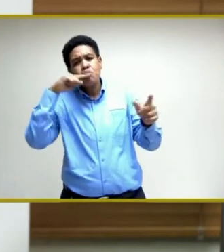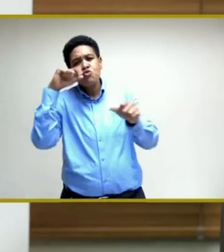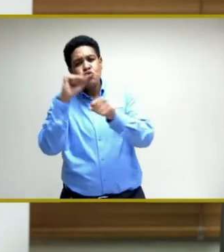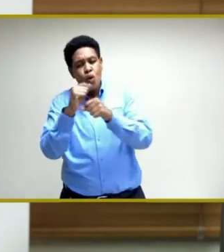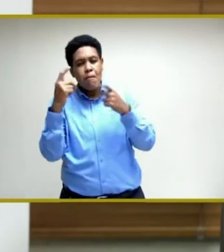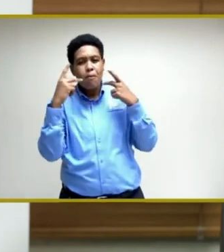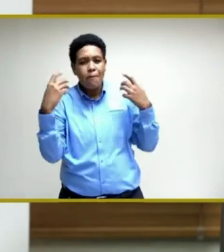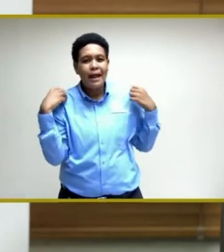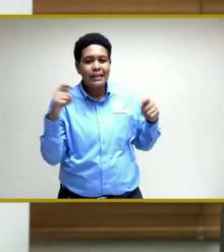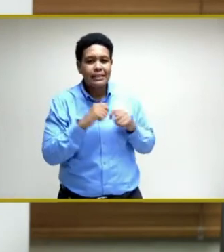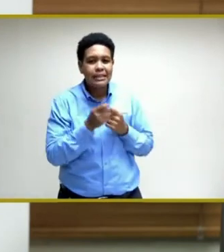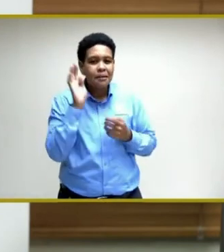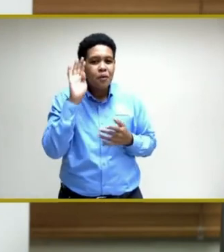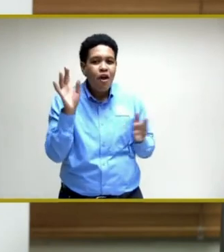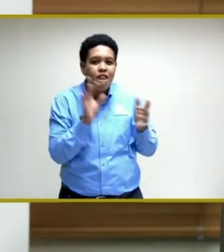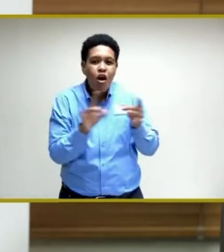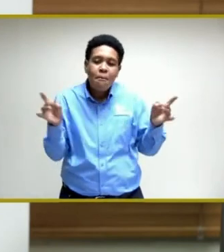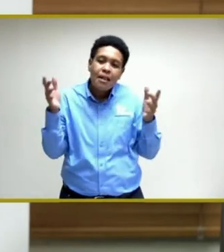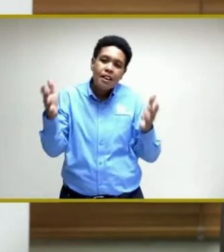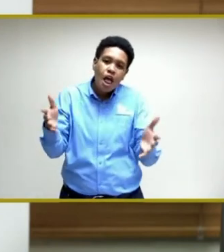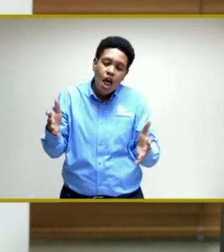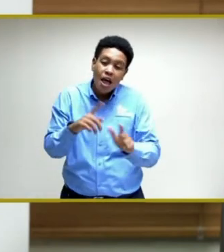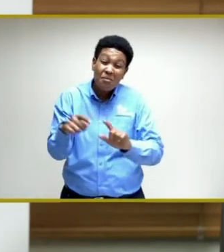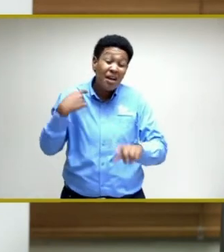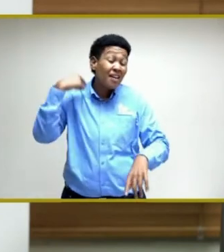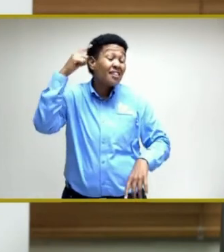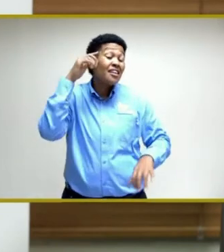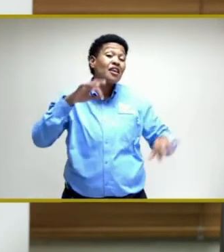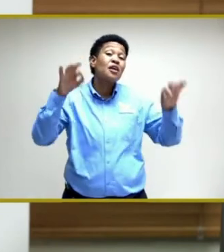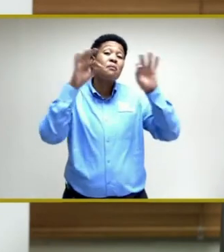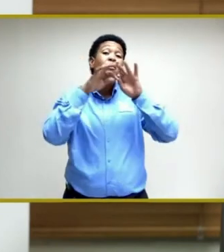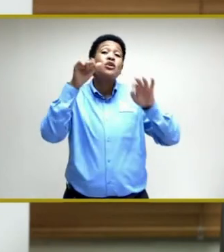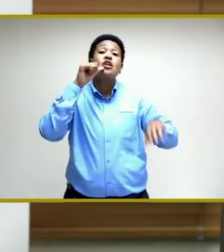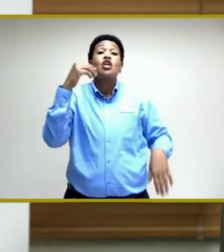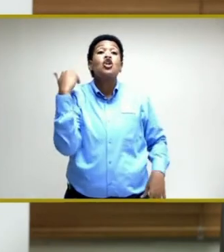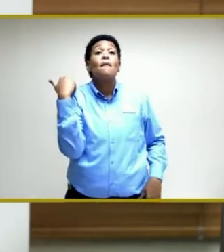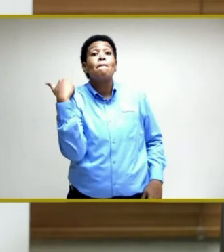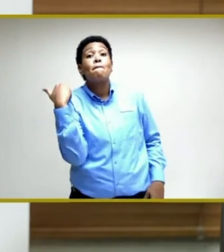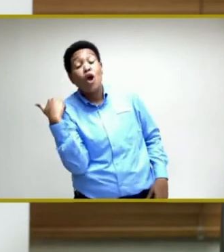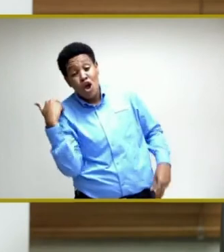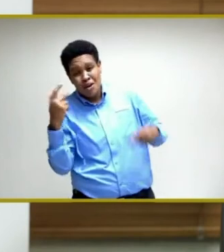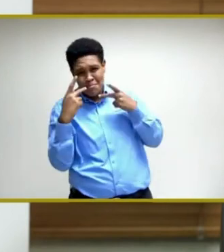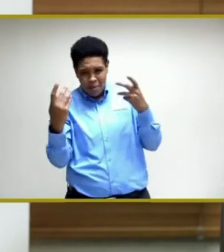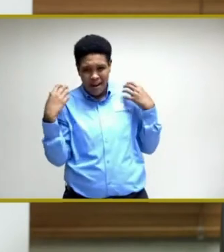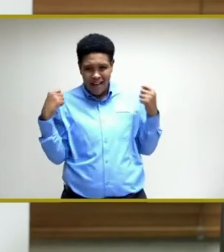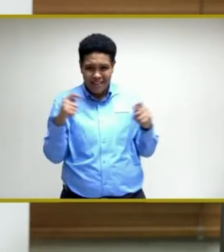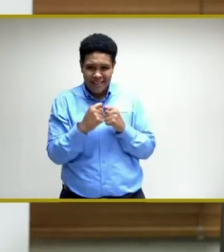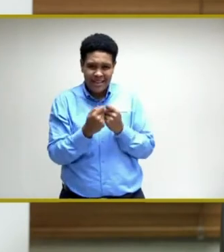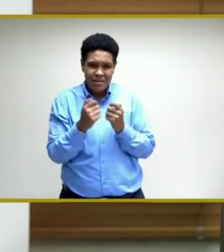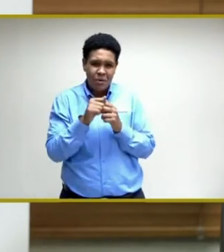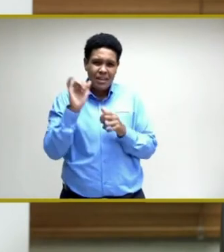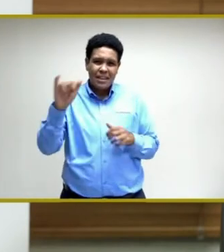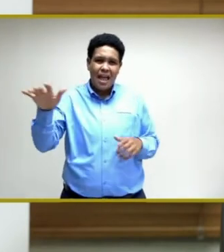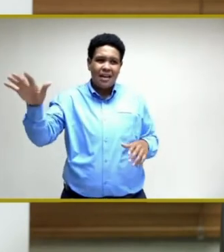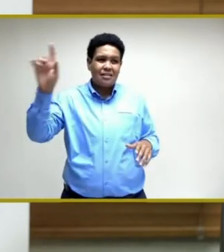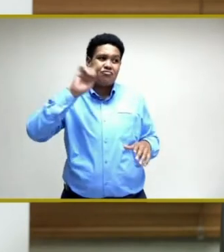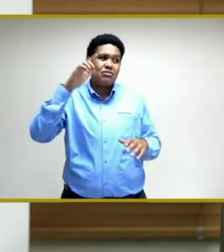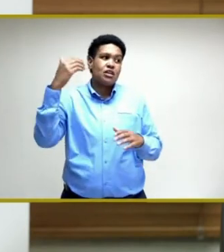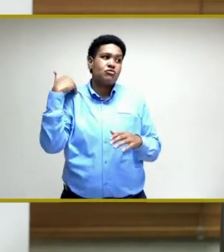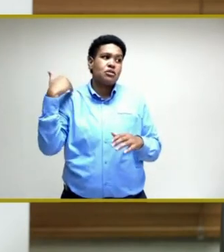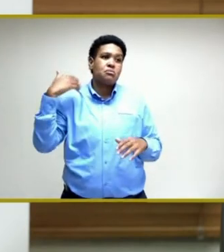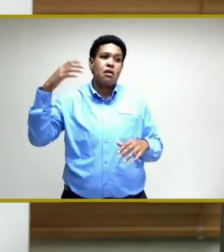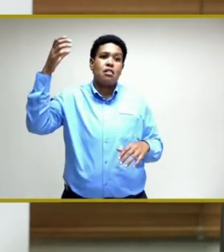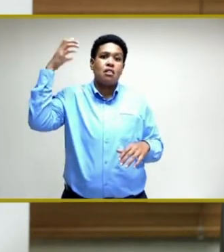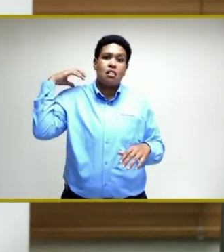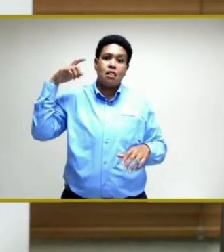have. But I think it's important not to burden the public health team with that overarching responsibility